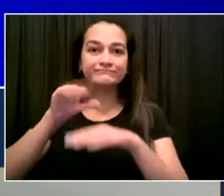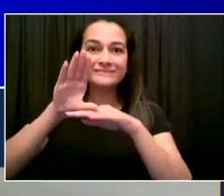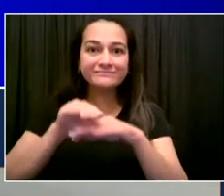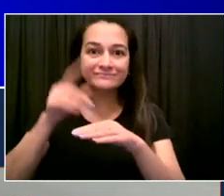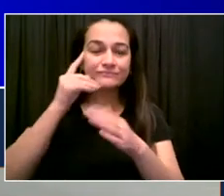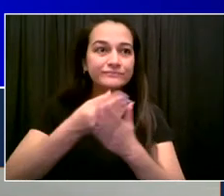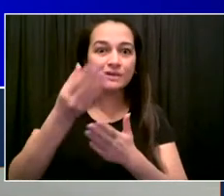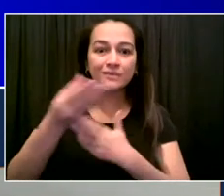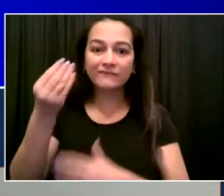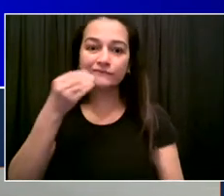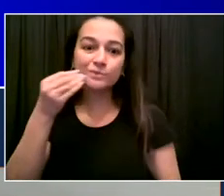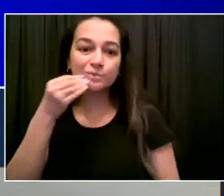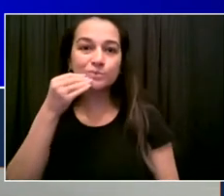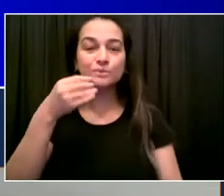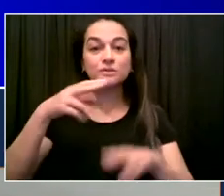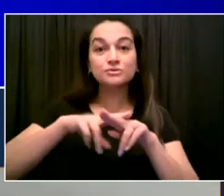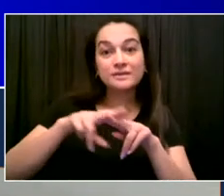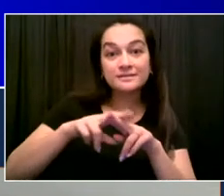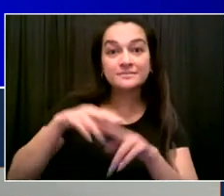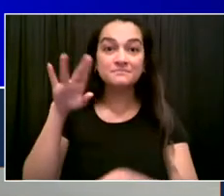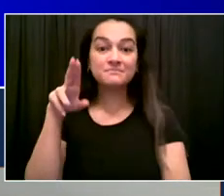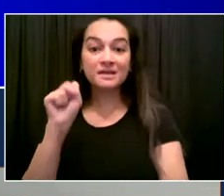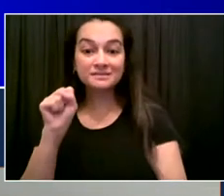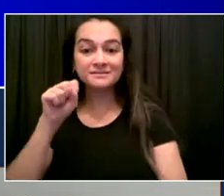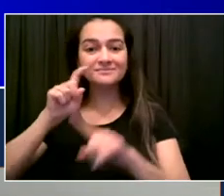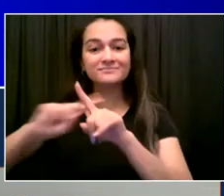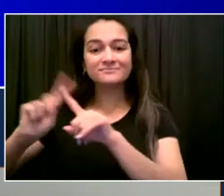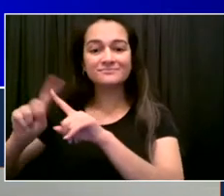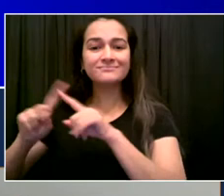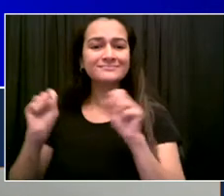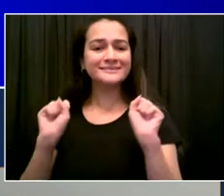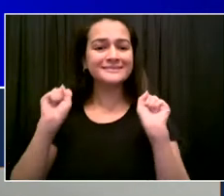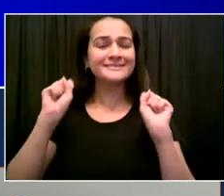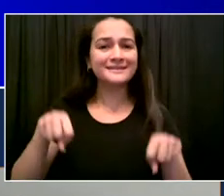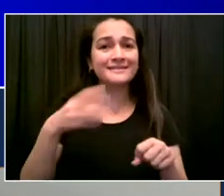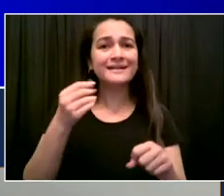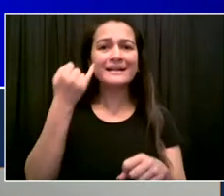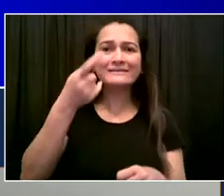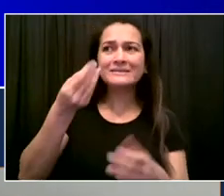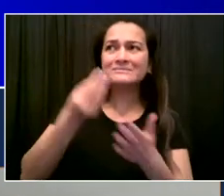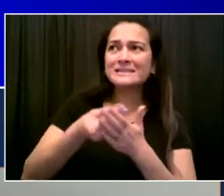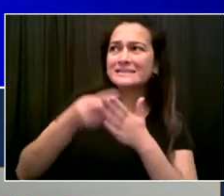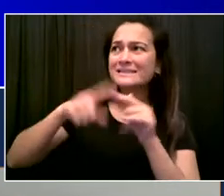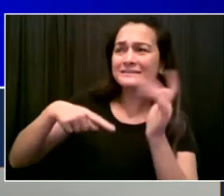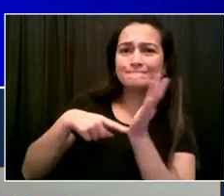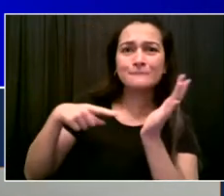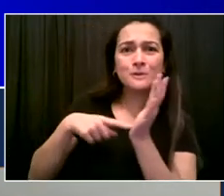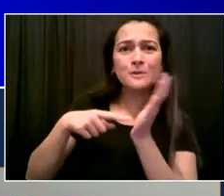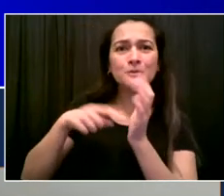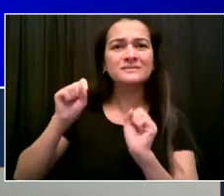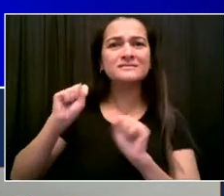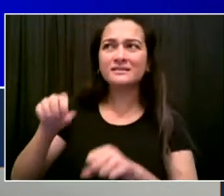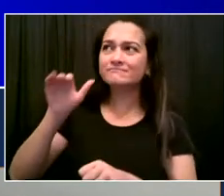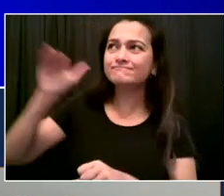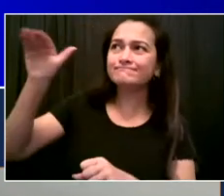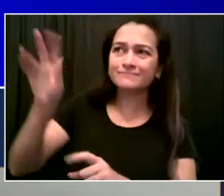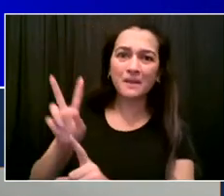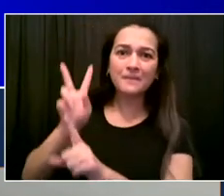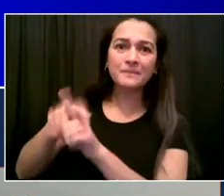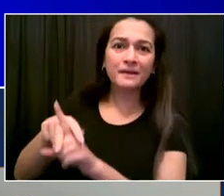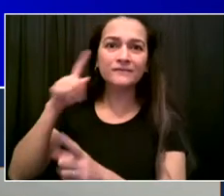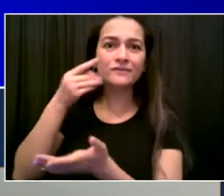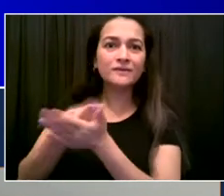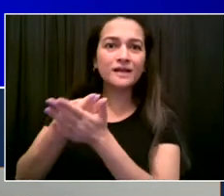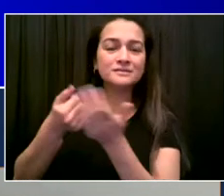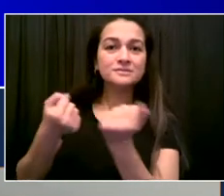It's been particularly powerful for undocumented New Yorkers and given folks a sense of belonging and respect and the ability to be full partners in